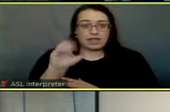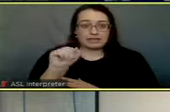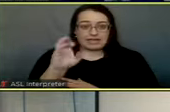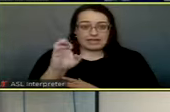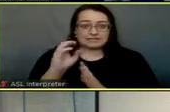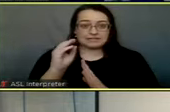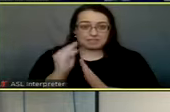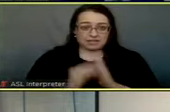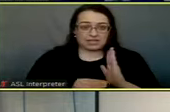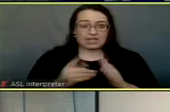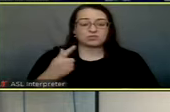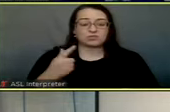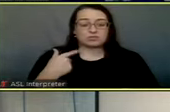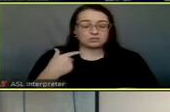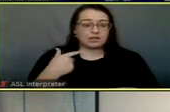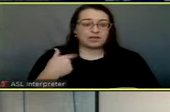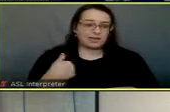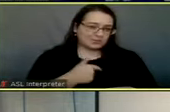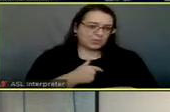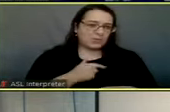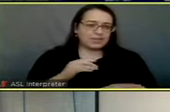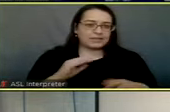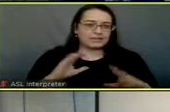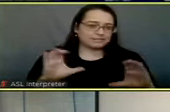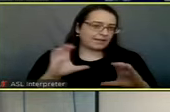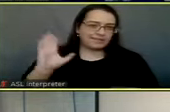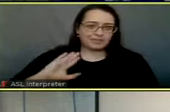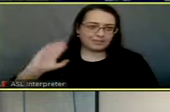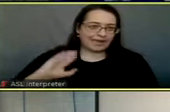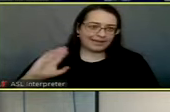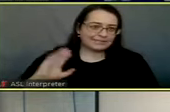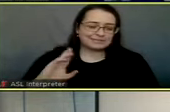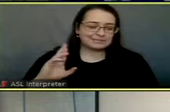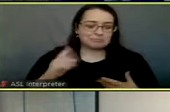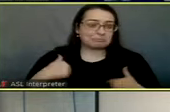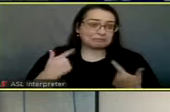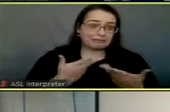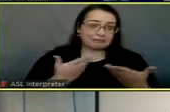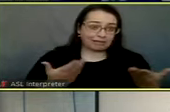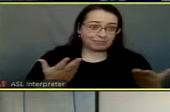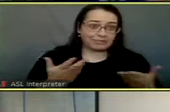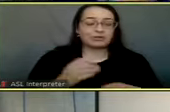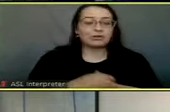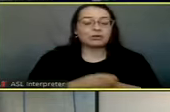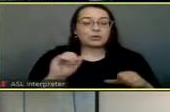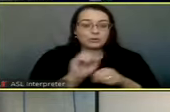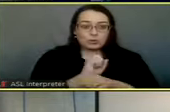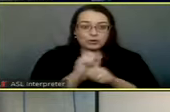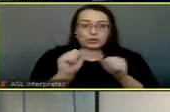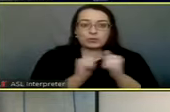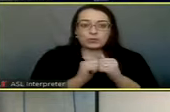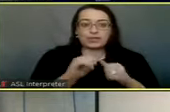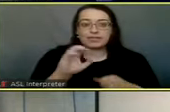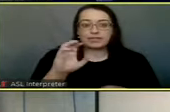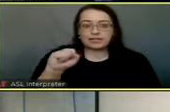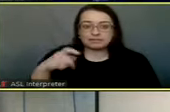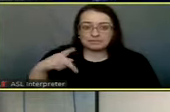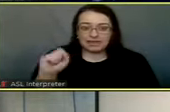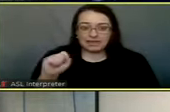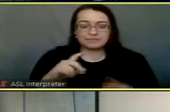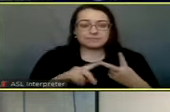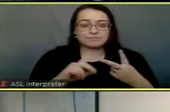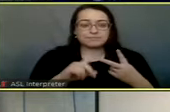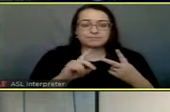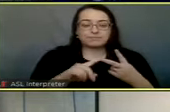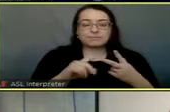so that we can, as we have in the past two rate cases since I've been here, work with SPS and